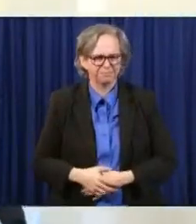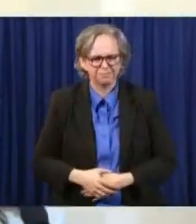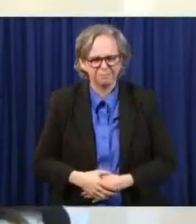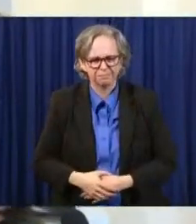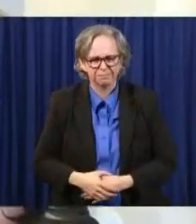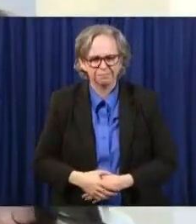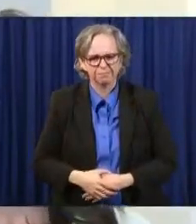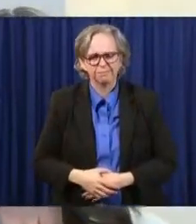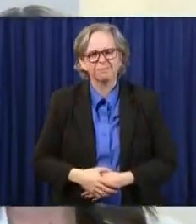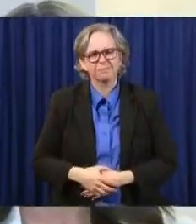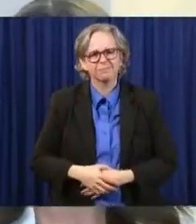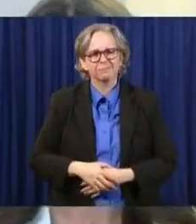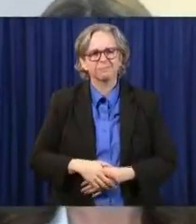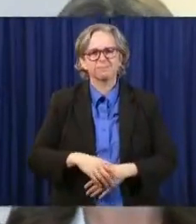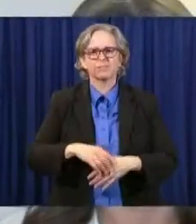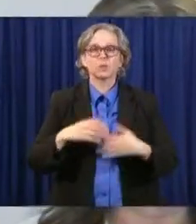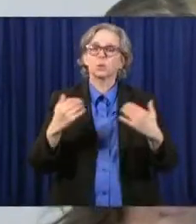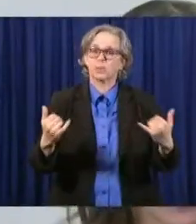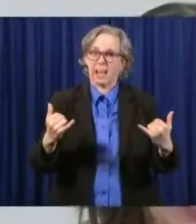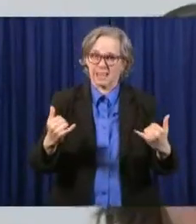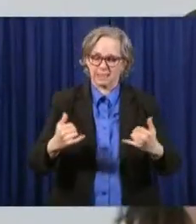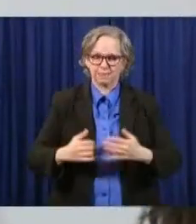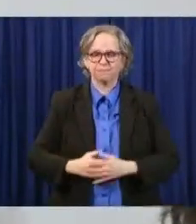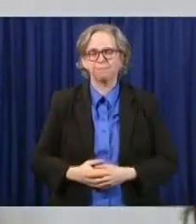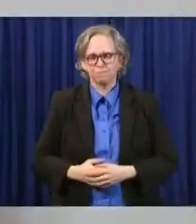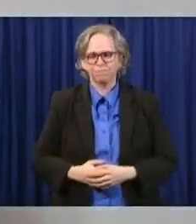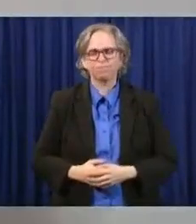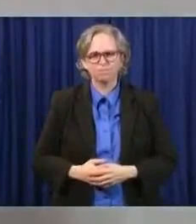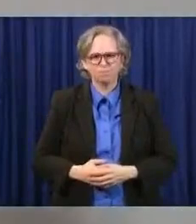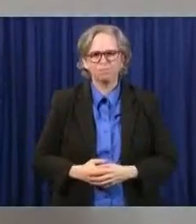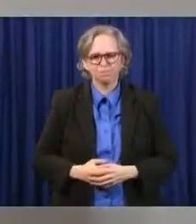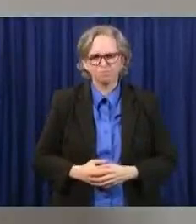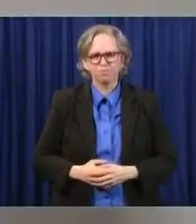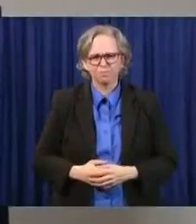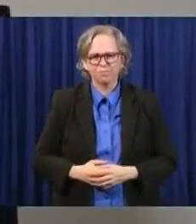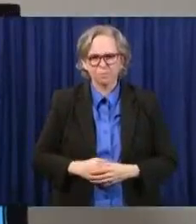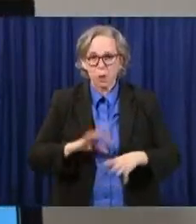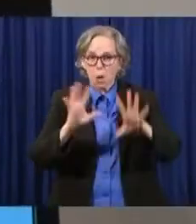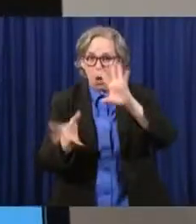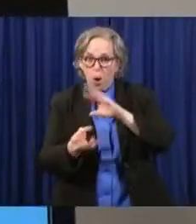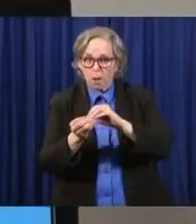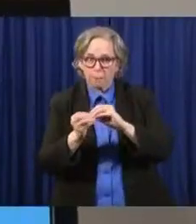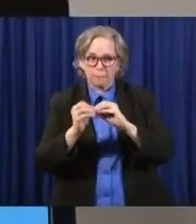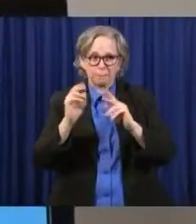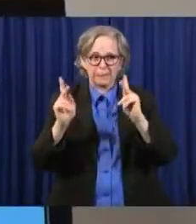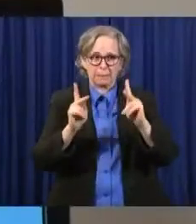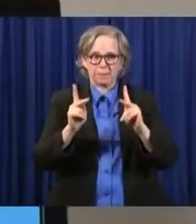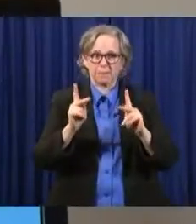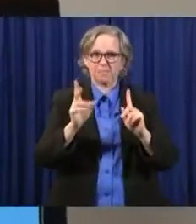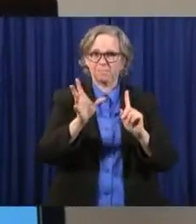So today in Ohio, we now have seen a total of 20